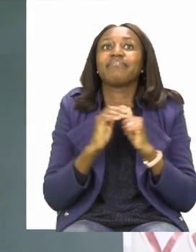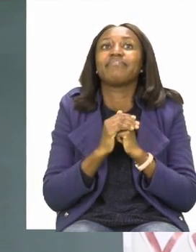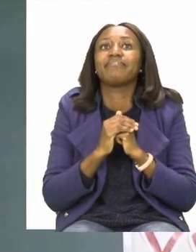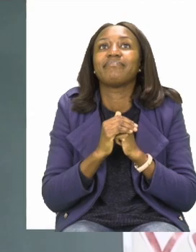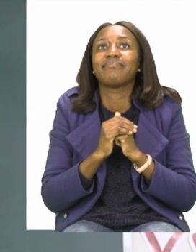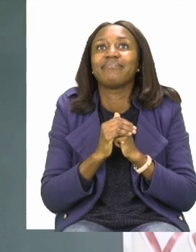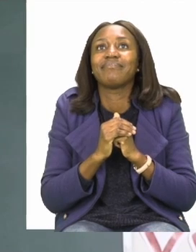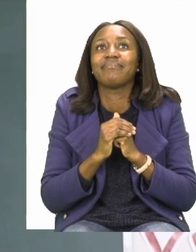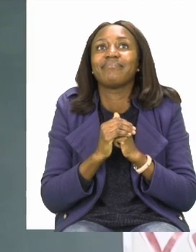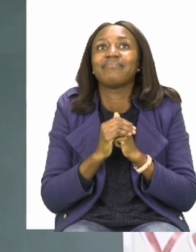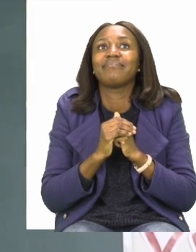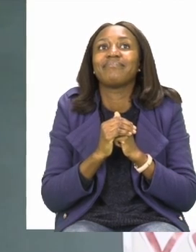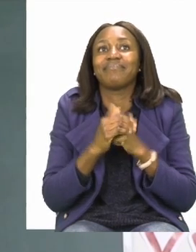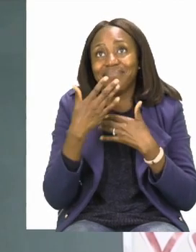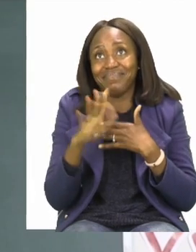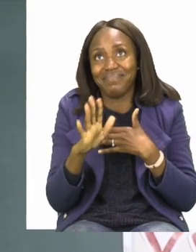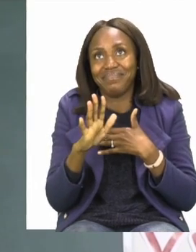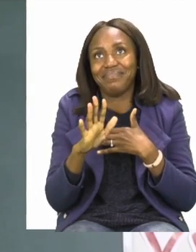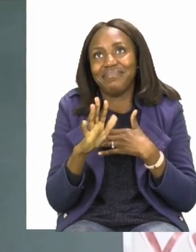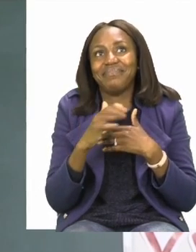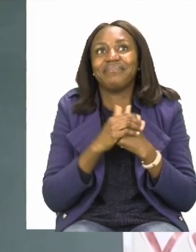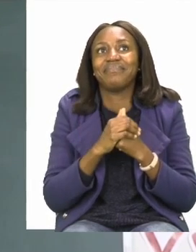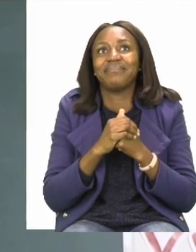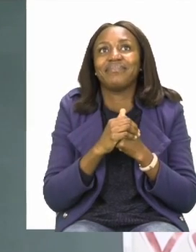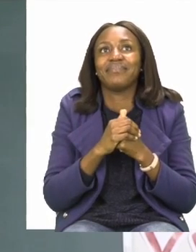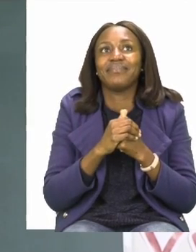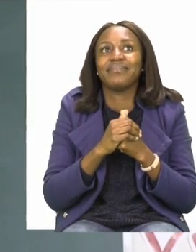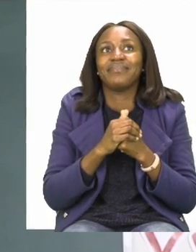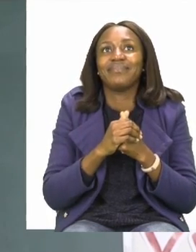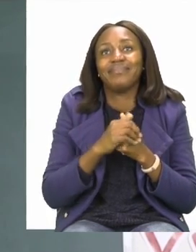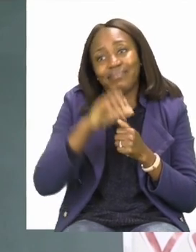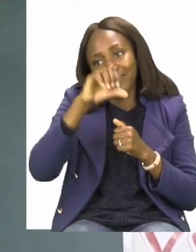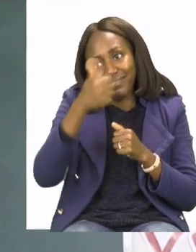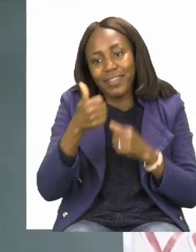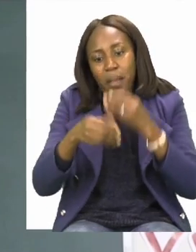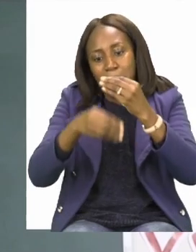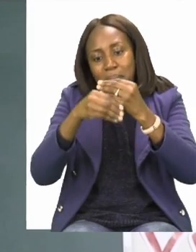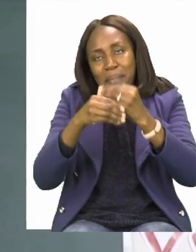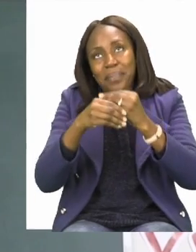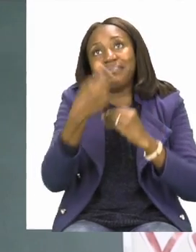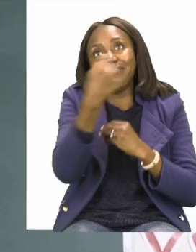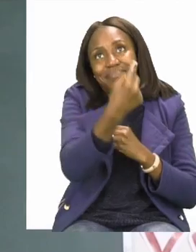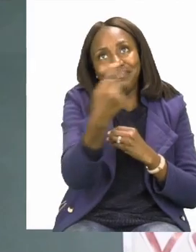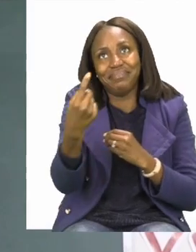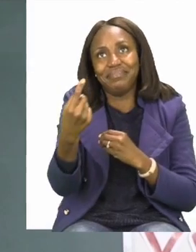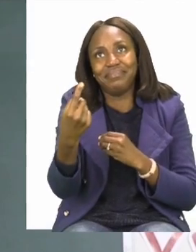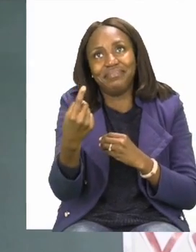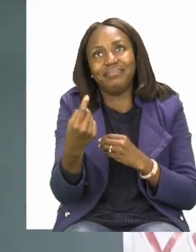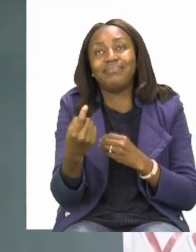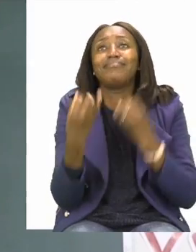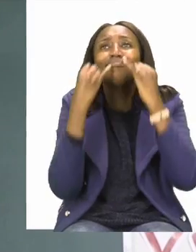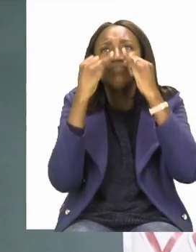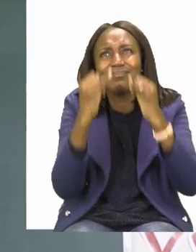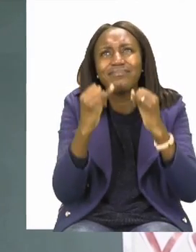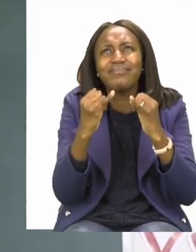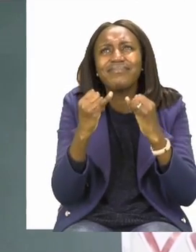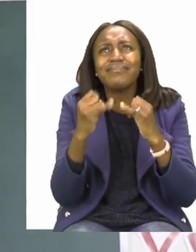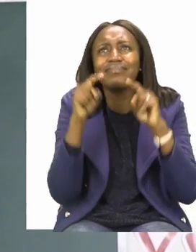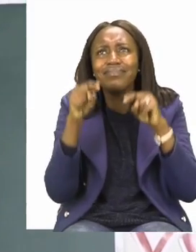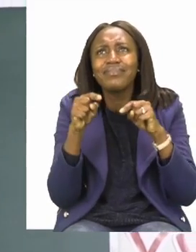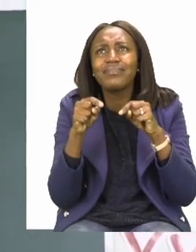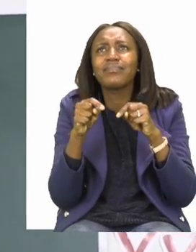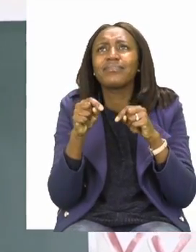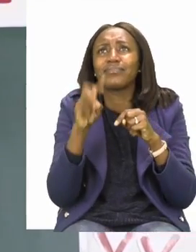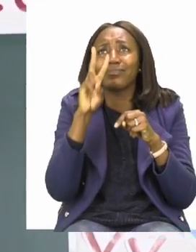climbed. So, the rest you can do by yourselves. Tell us who sank